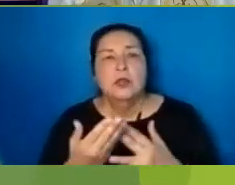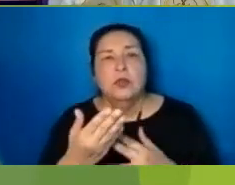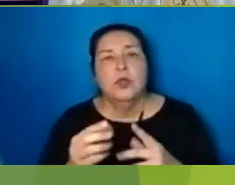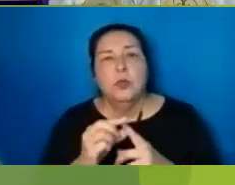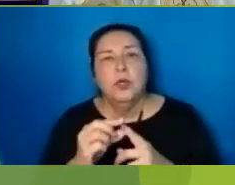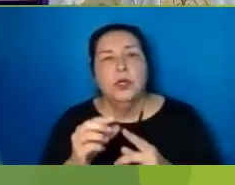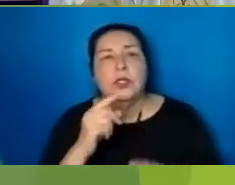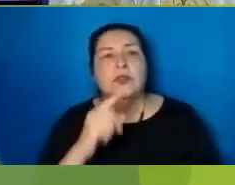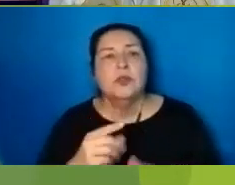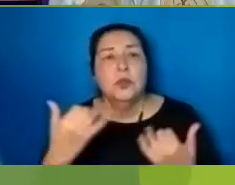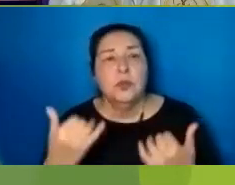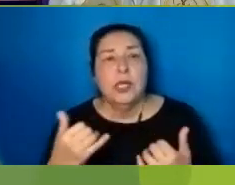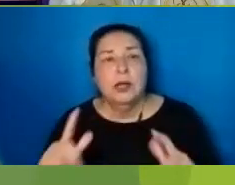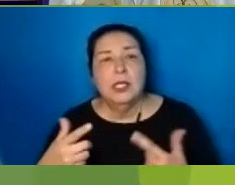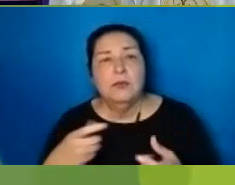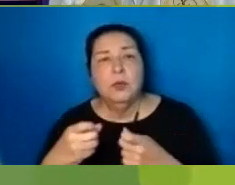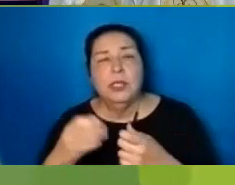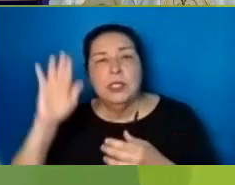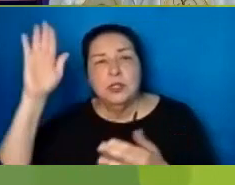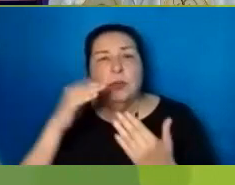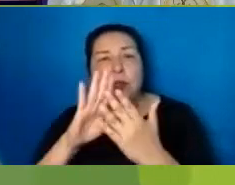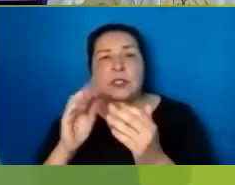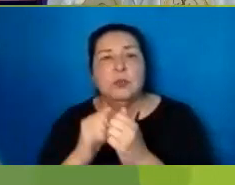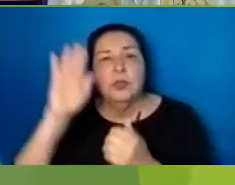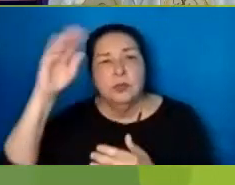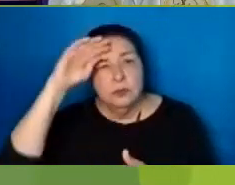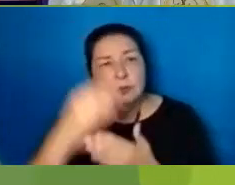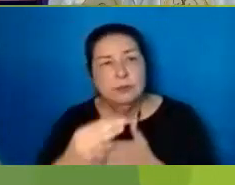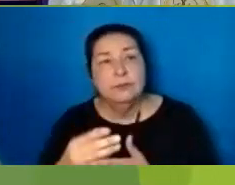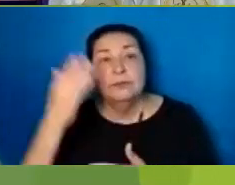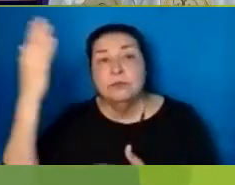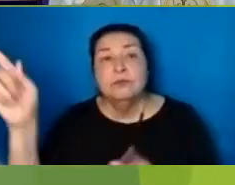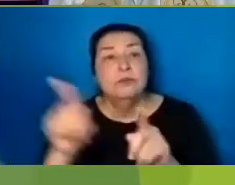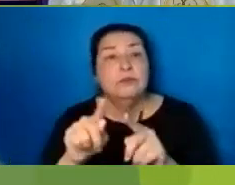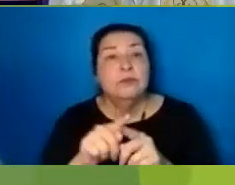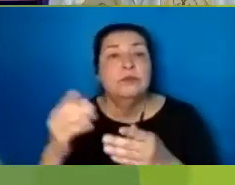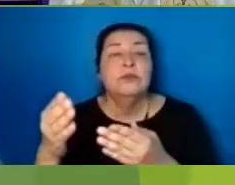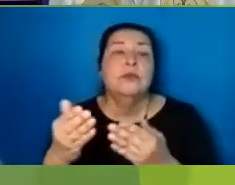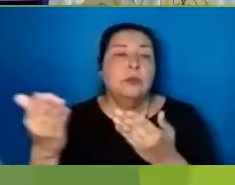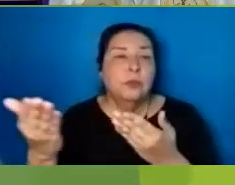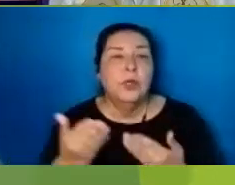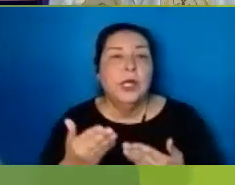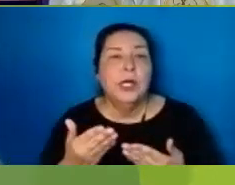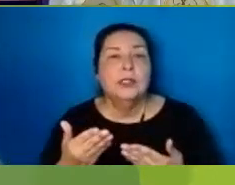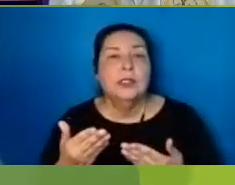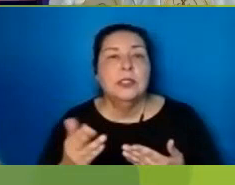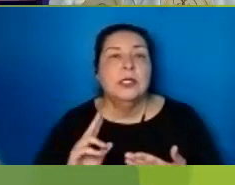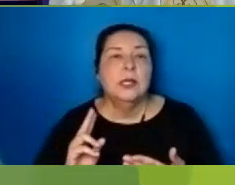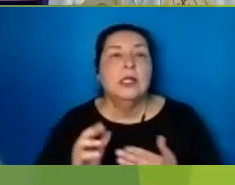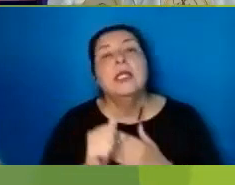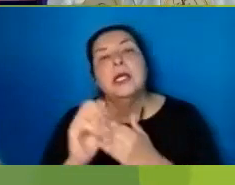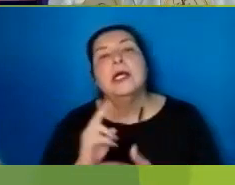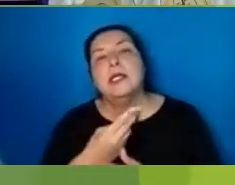Truth And Who Now Live And Reign In Your Presence With Your Son As You Have Also Brought Forth Us By The Word Of